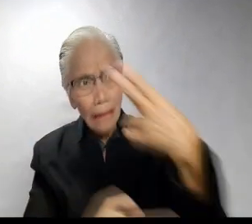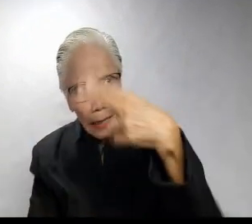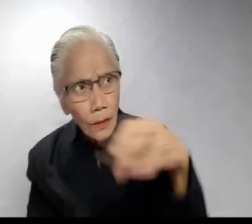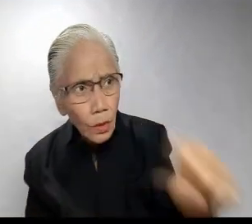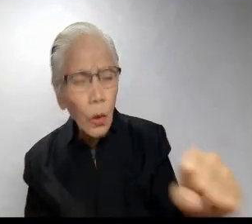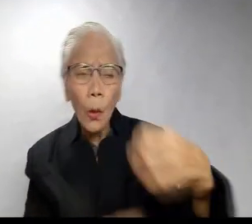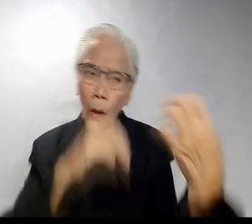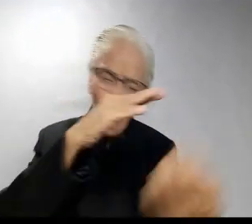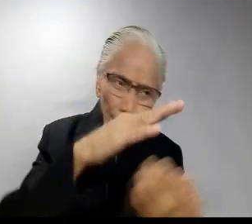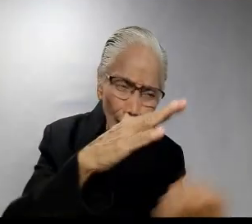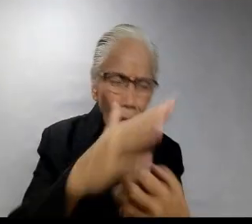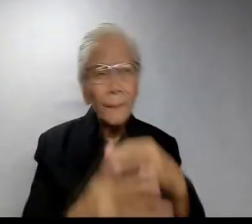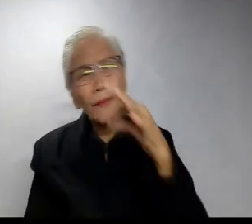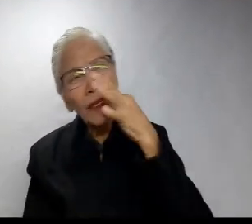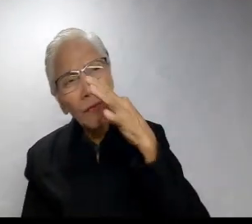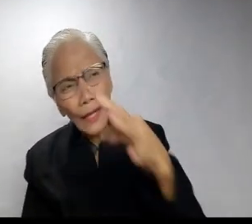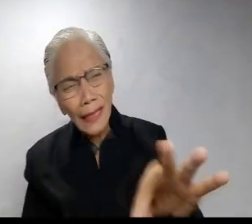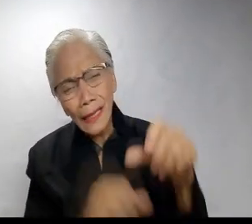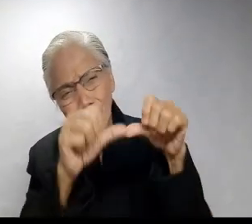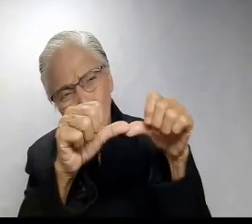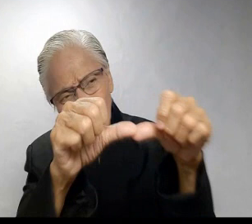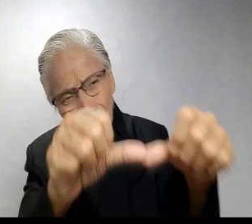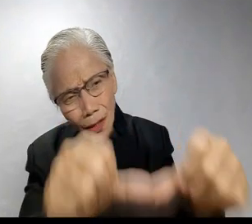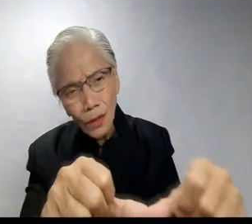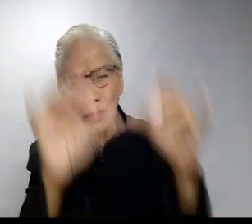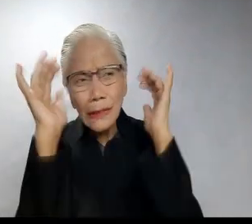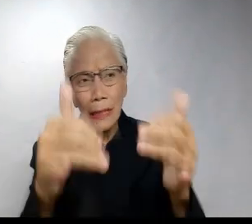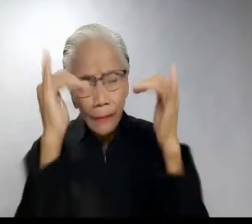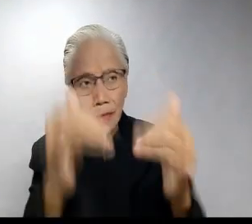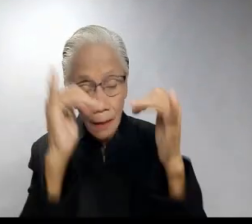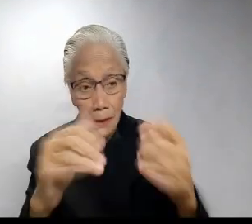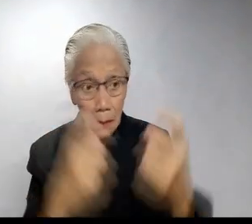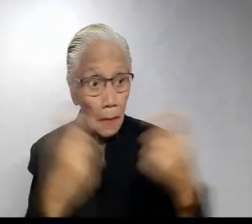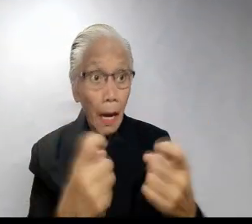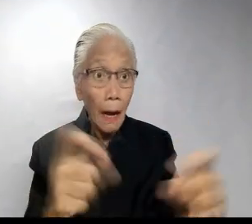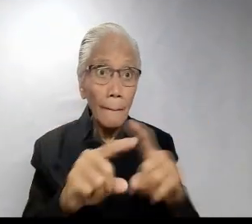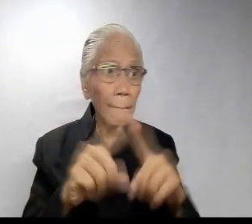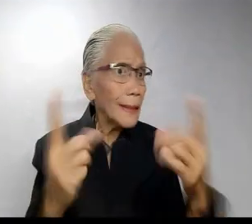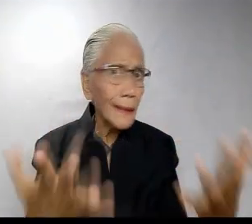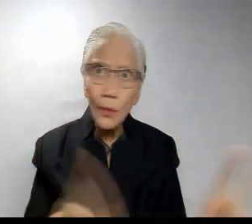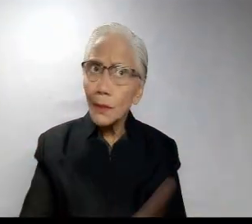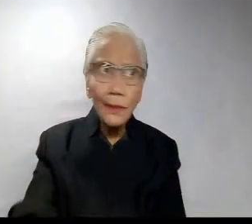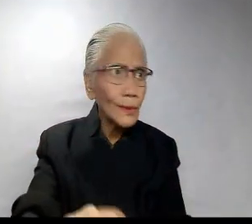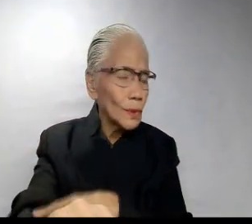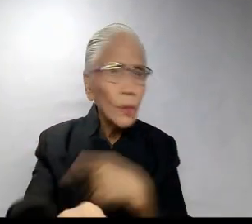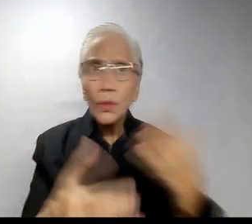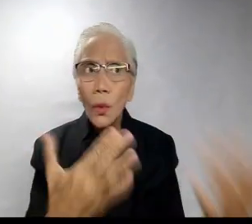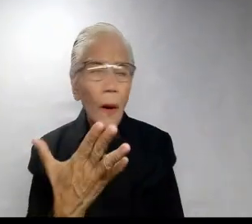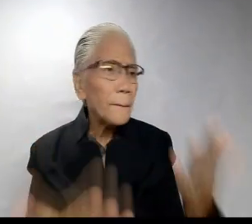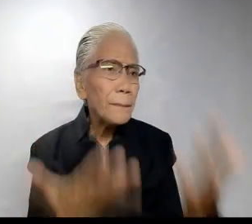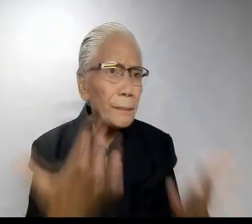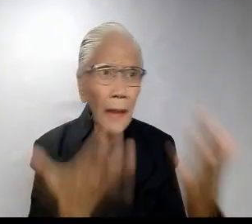school or since grade school, naging favorite sins na natin. That is more than too long, ha?